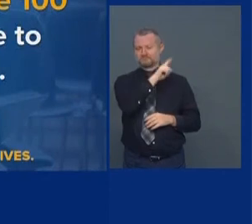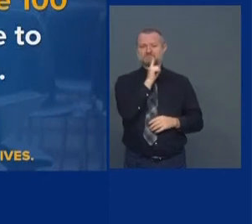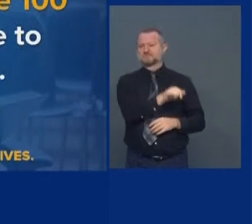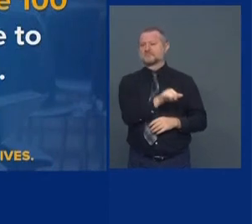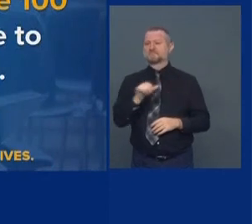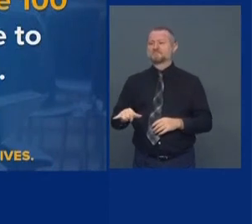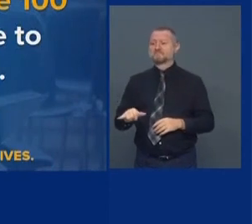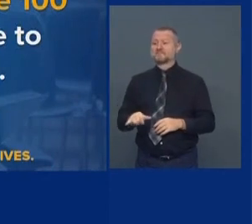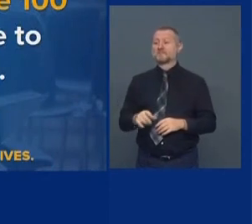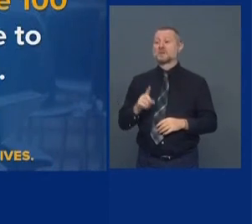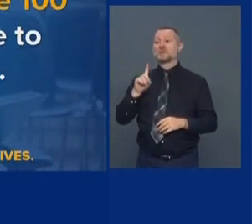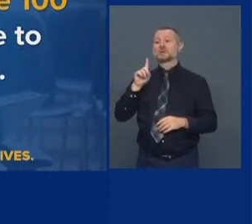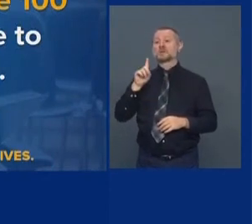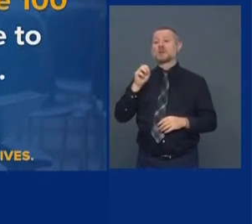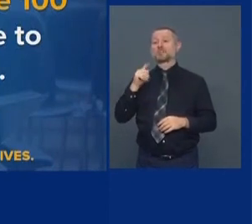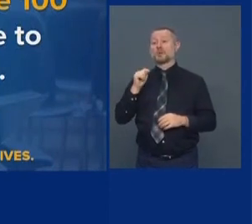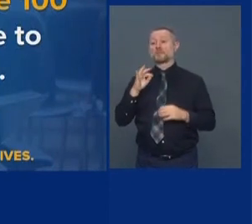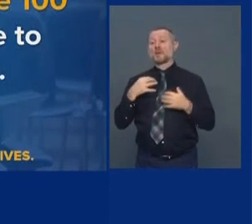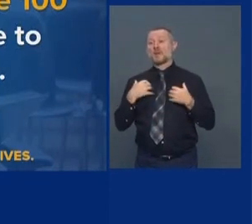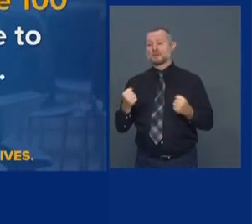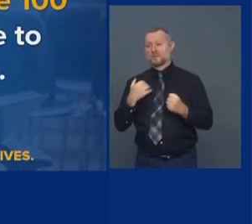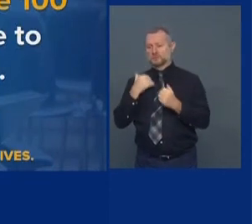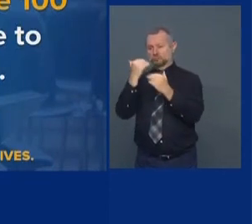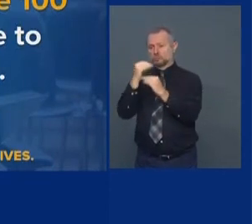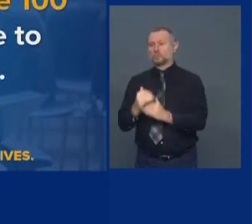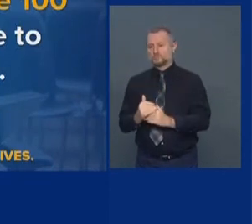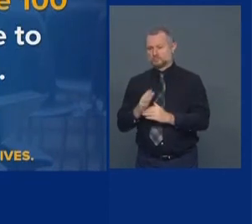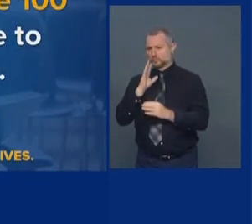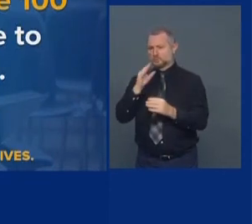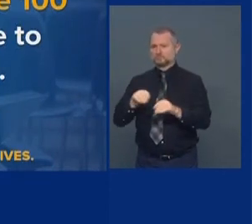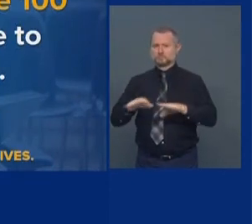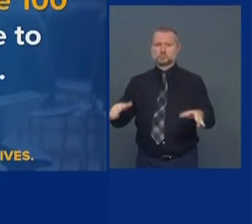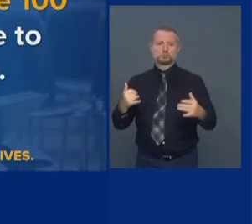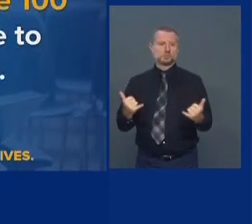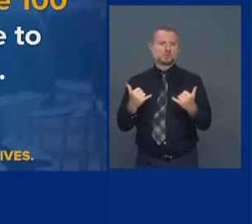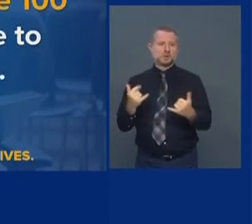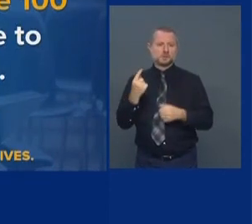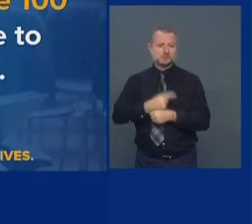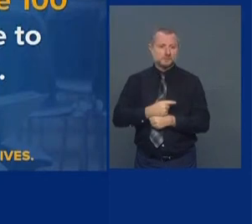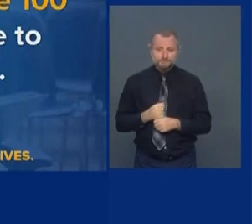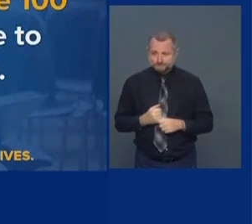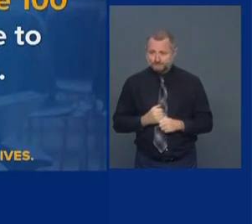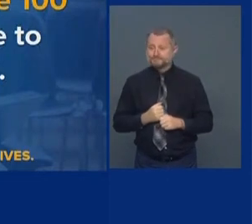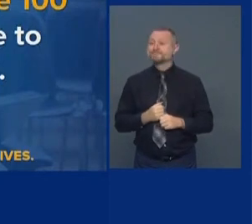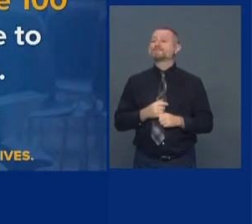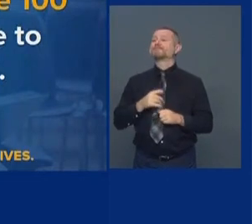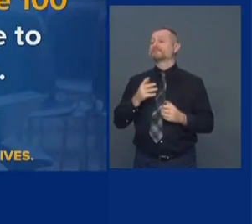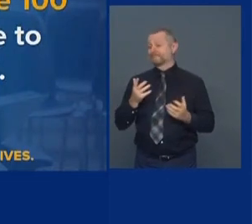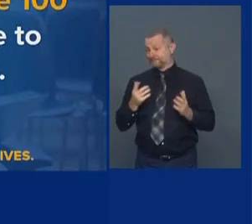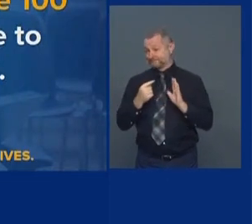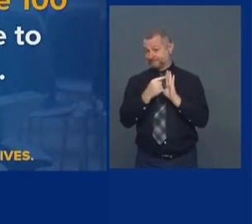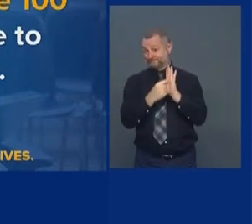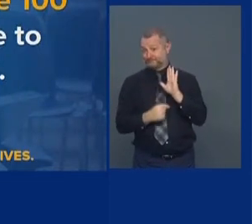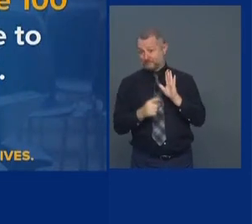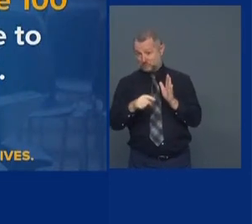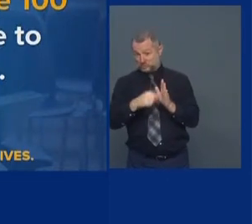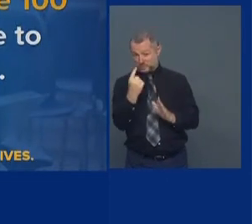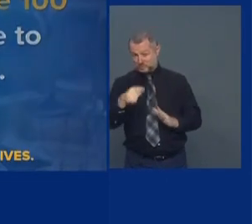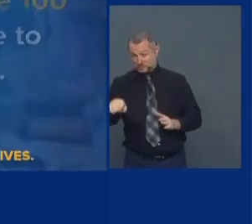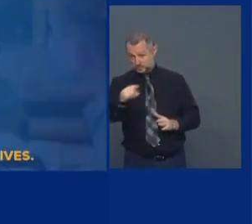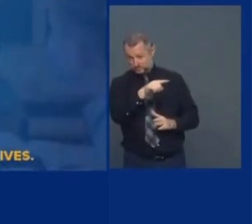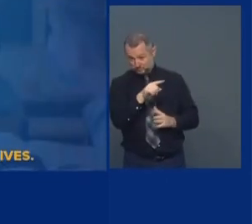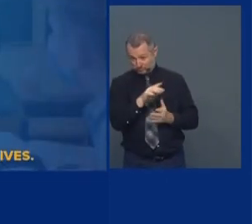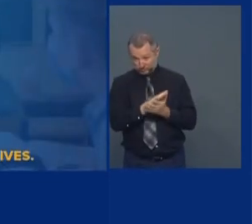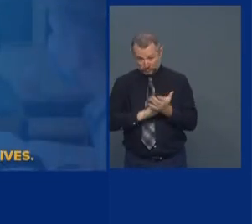regulation is going to go out today. It is going to be unequivocal. And as soon as the college has noticed from any source, they have to